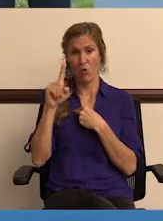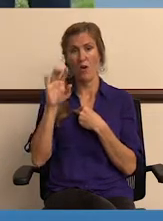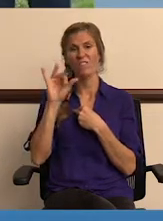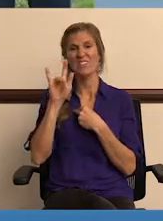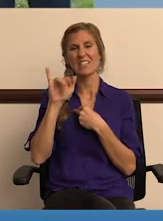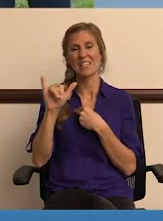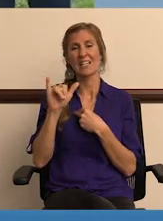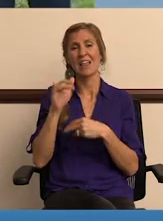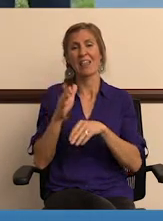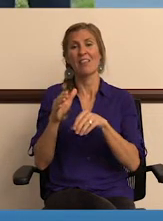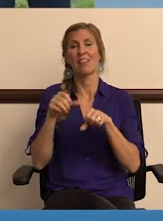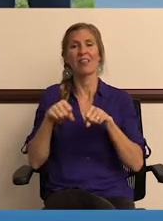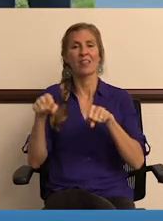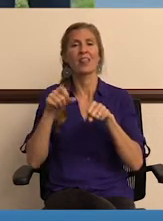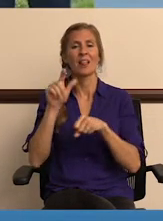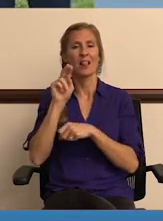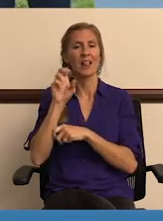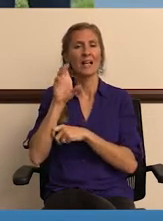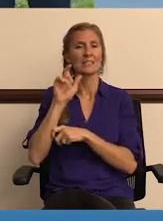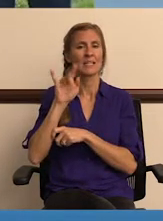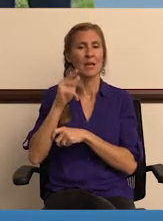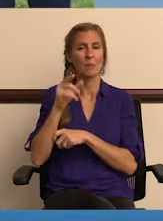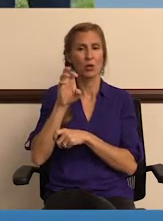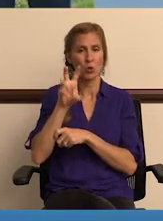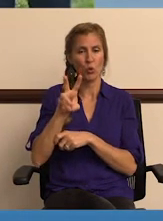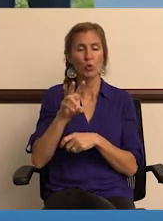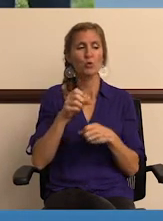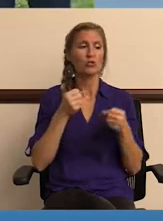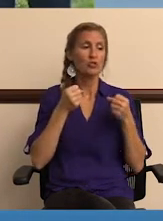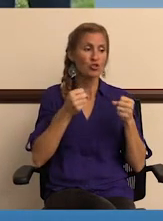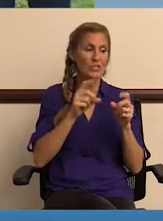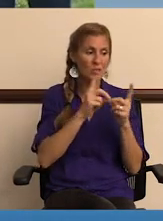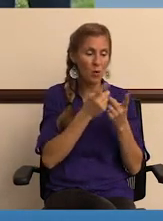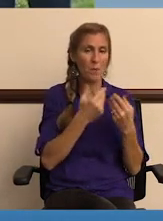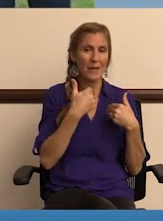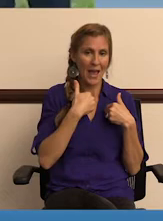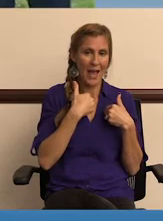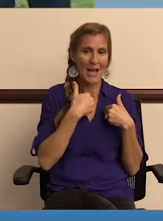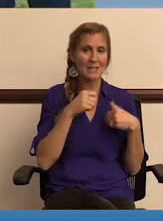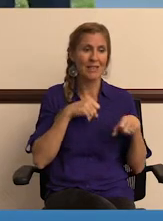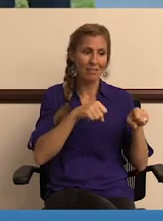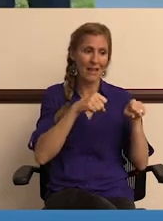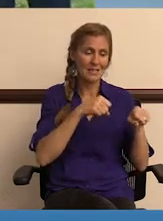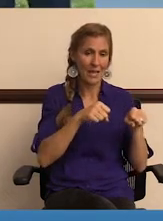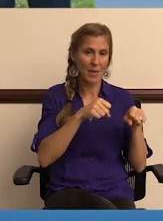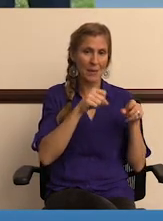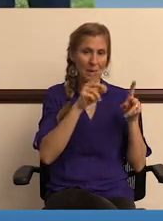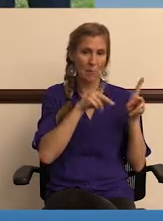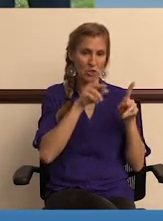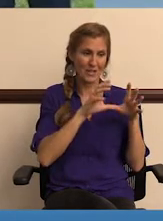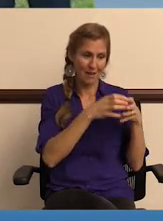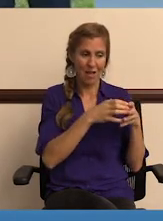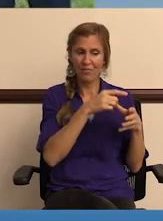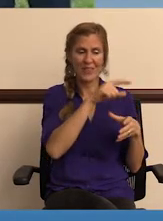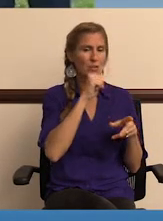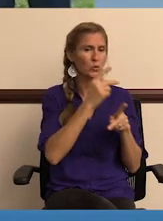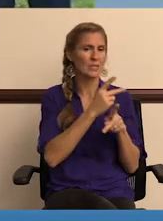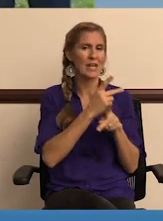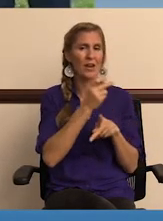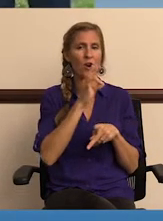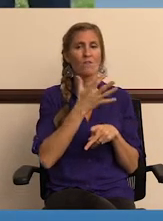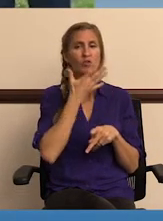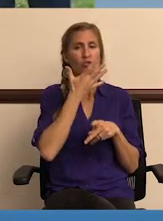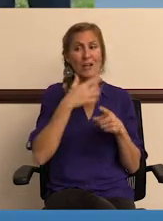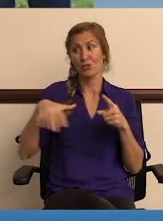our facilities landscaping crew. So, you know, we talked about Streets Department has landscape personnel, but they